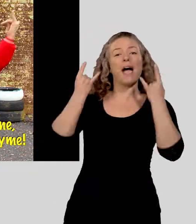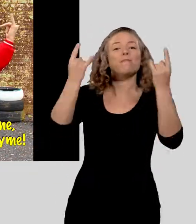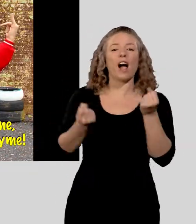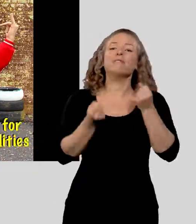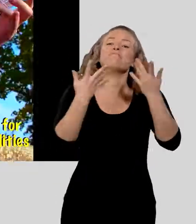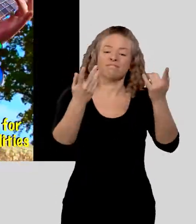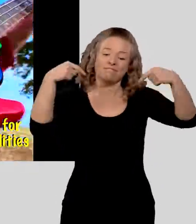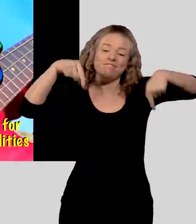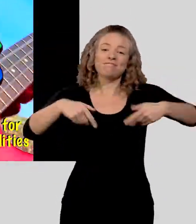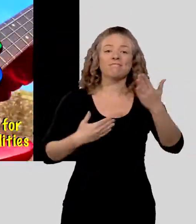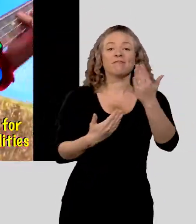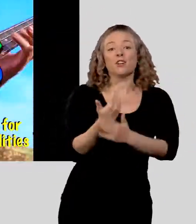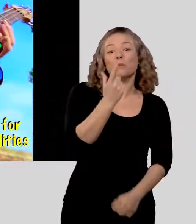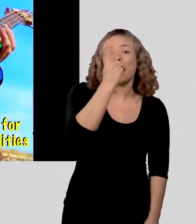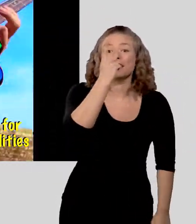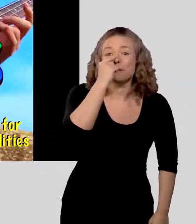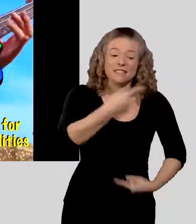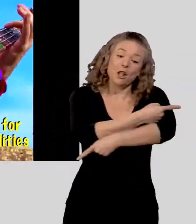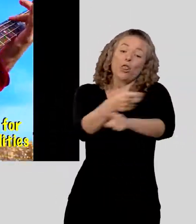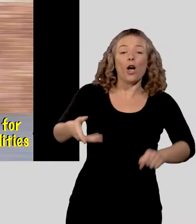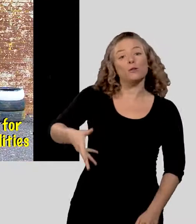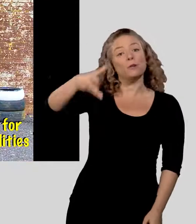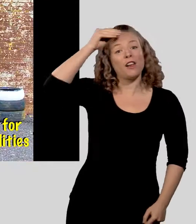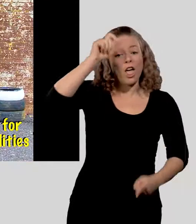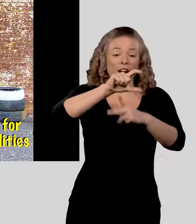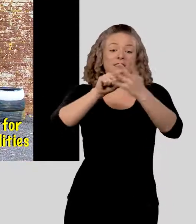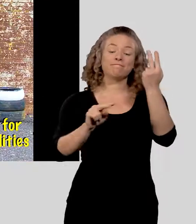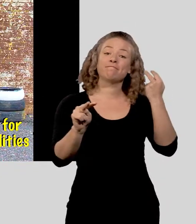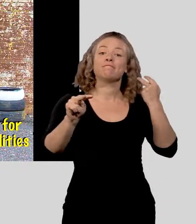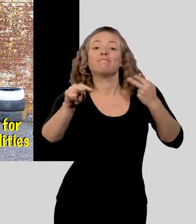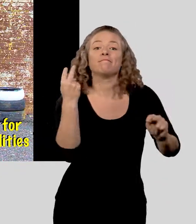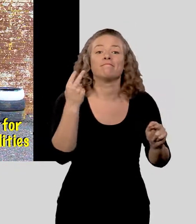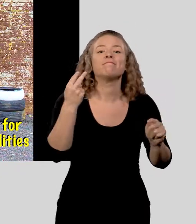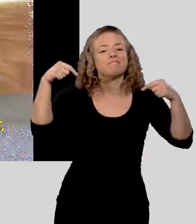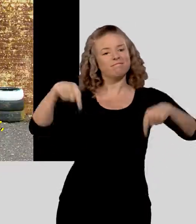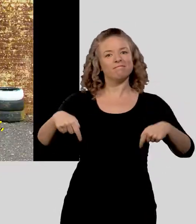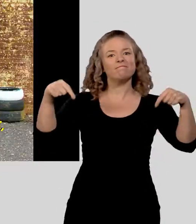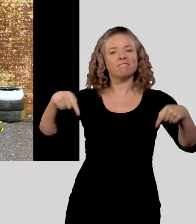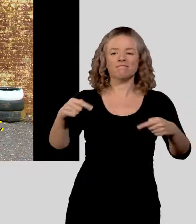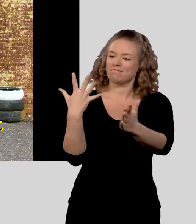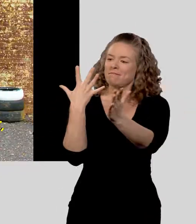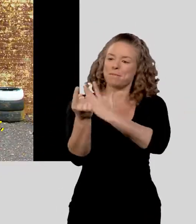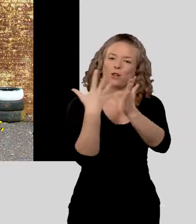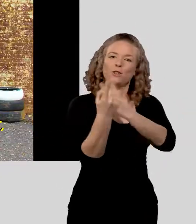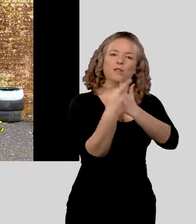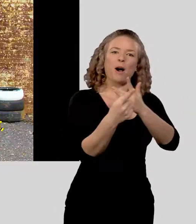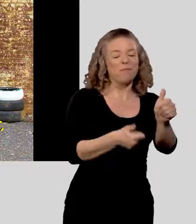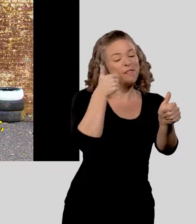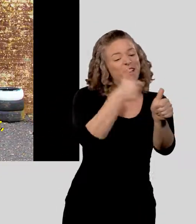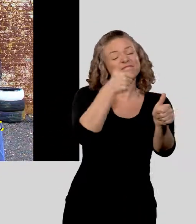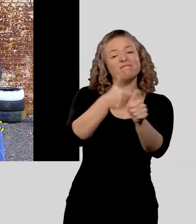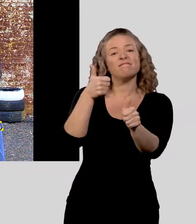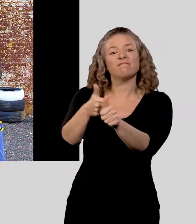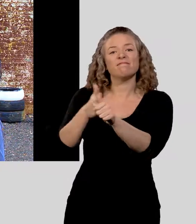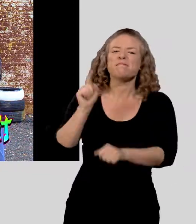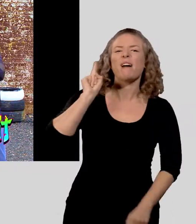the hip hop rhyme Provide new possibilities for people with autism and learning disabilities Independence and personal support,